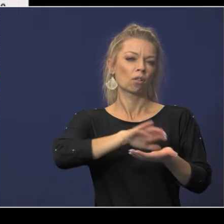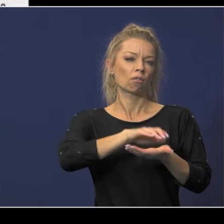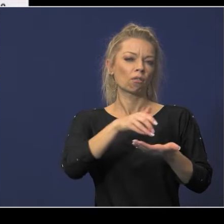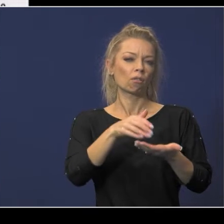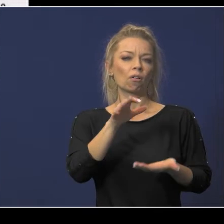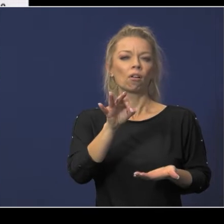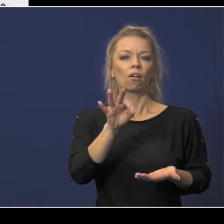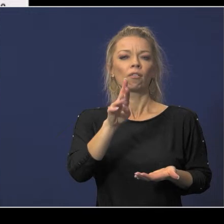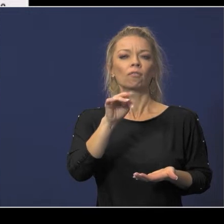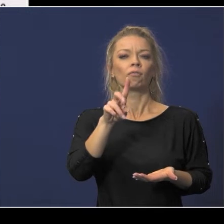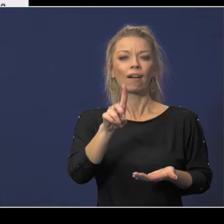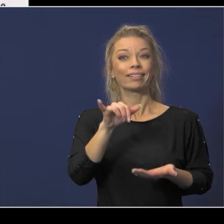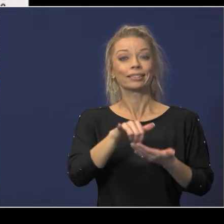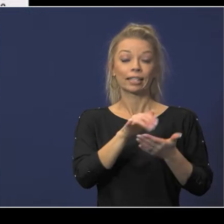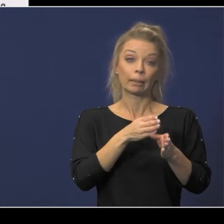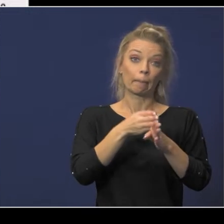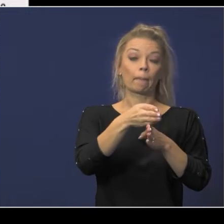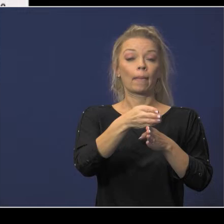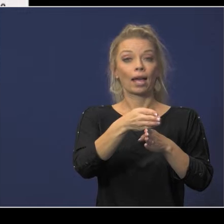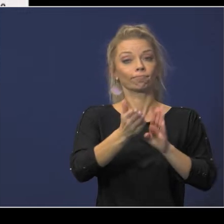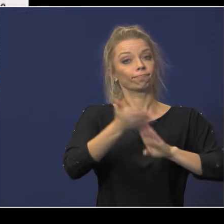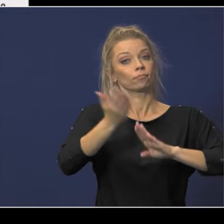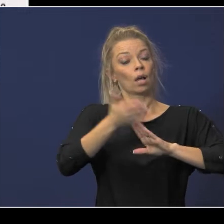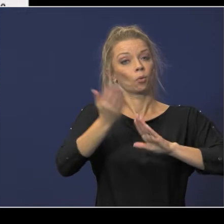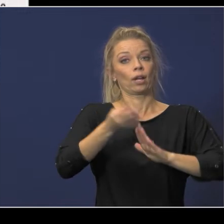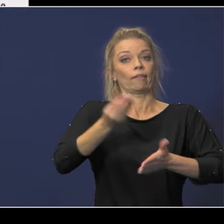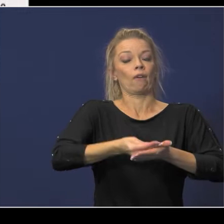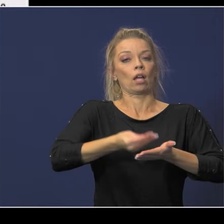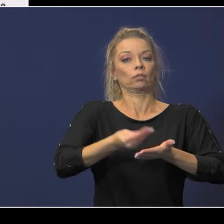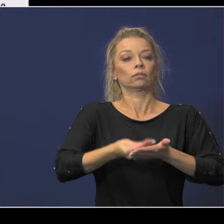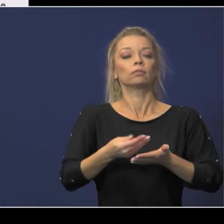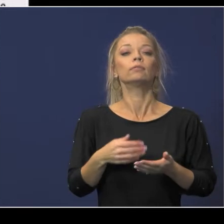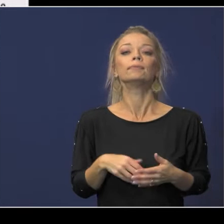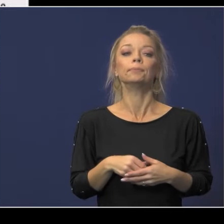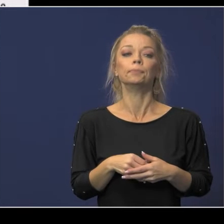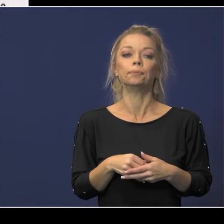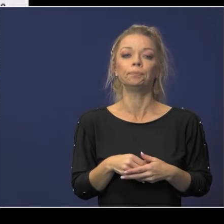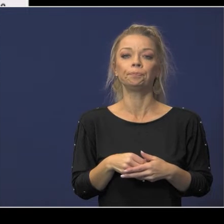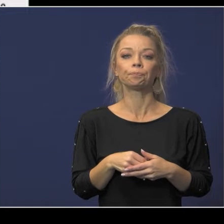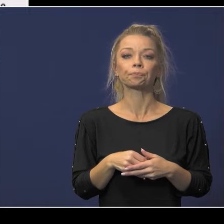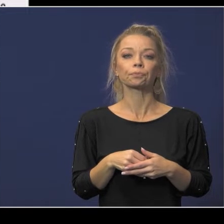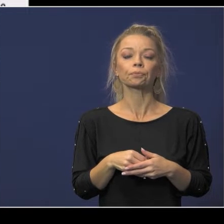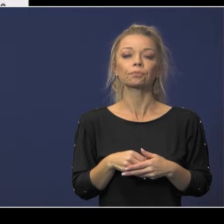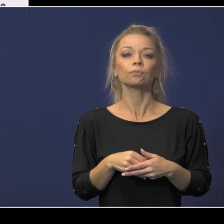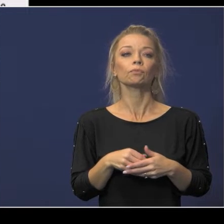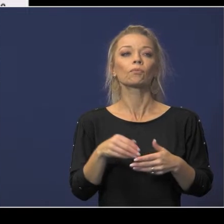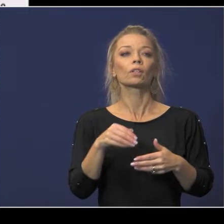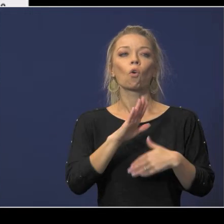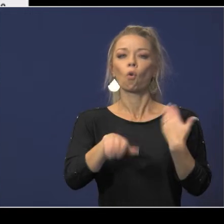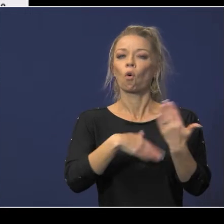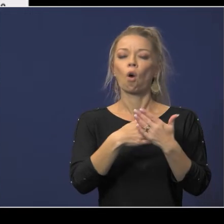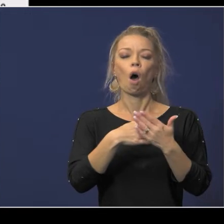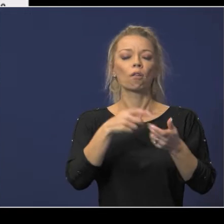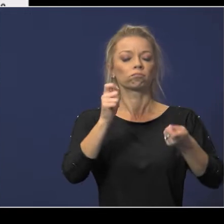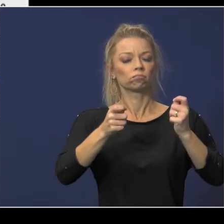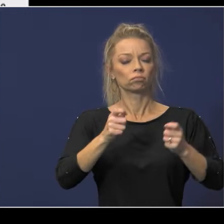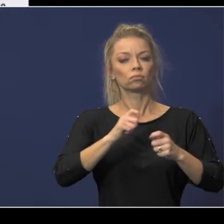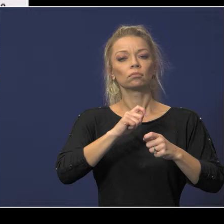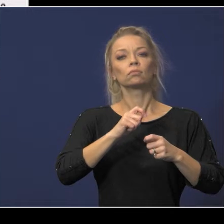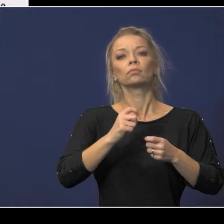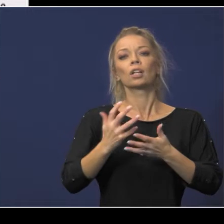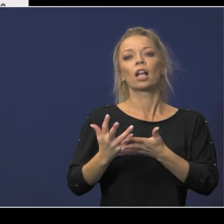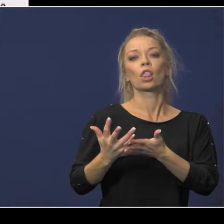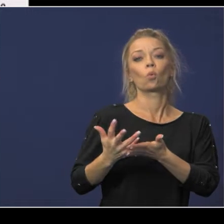main operating fund of the school district the statement of revenues expenditures and changes in fund balance reflects total revenues